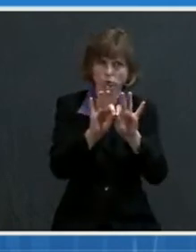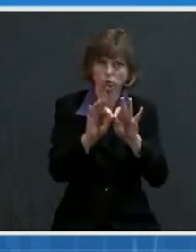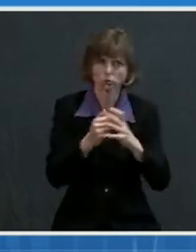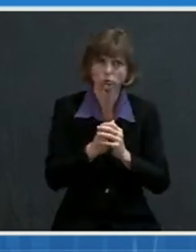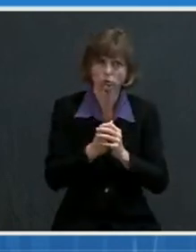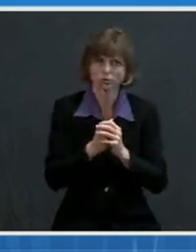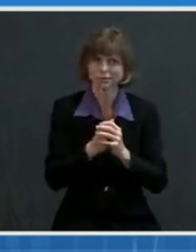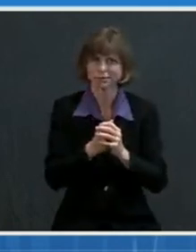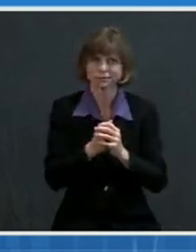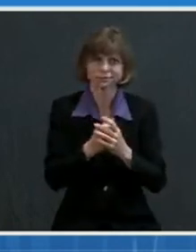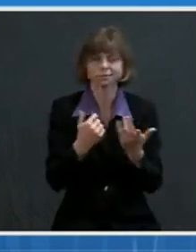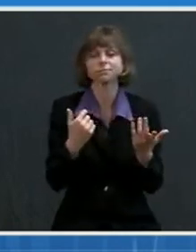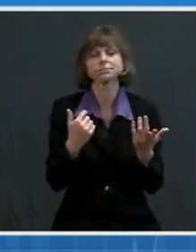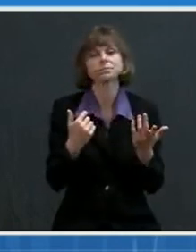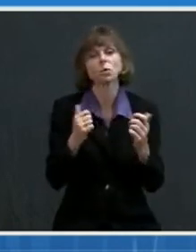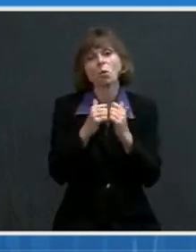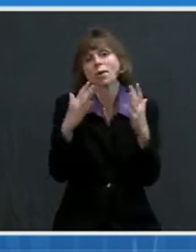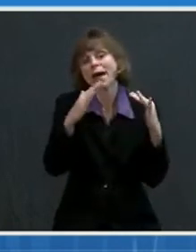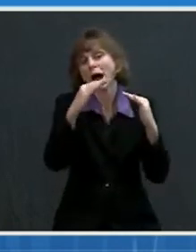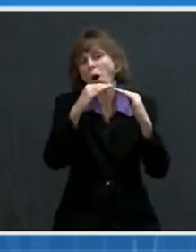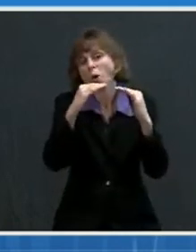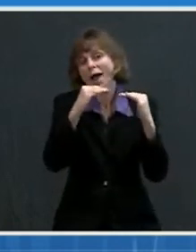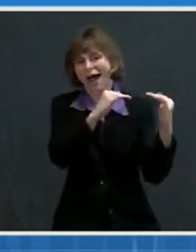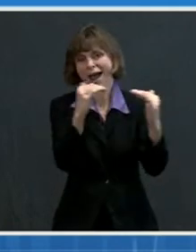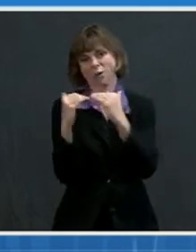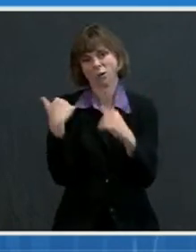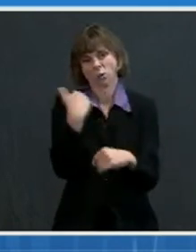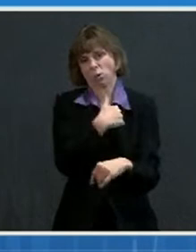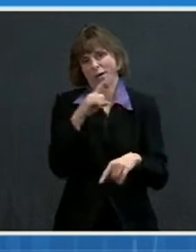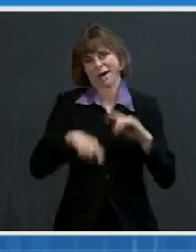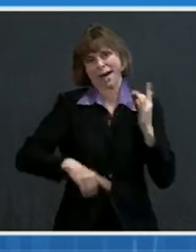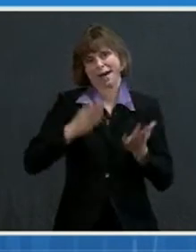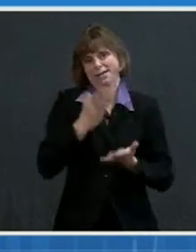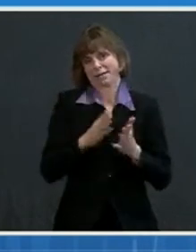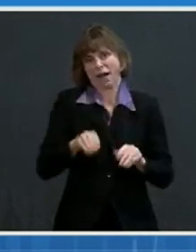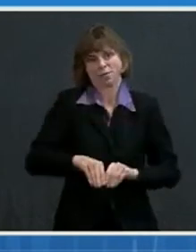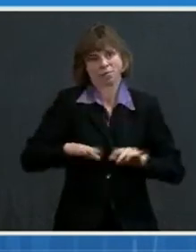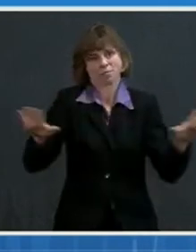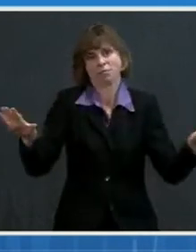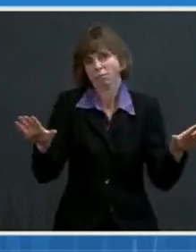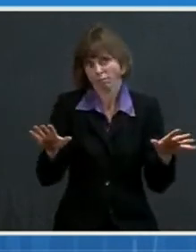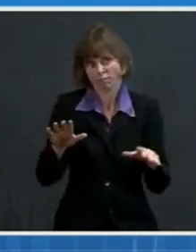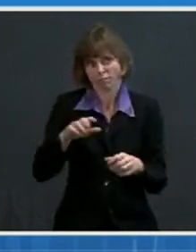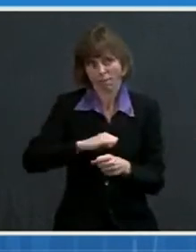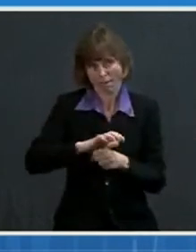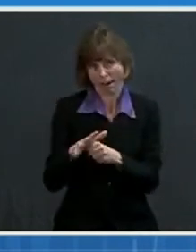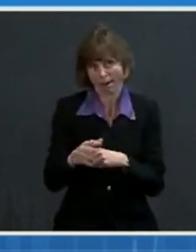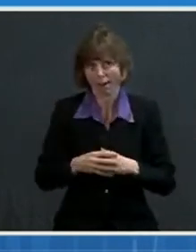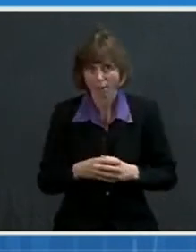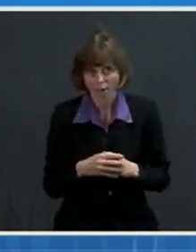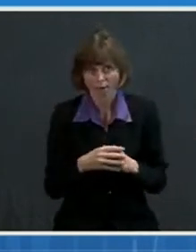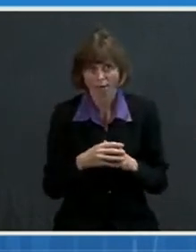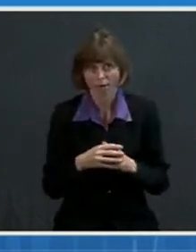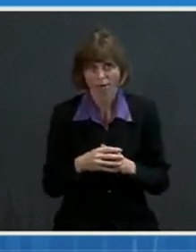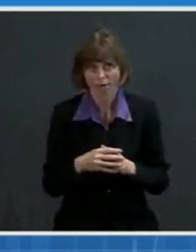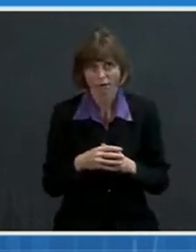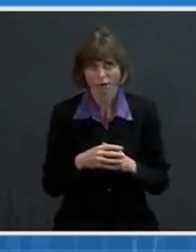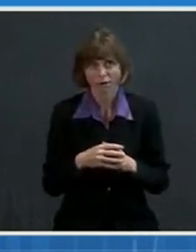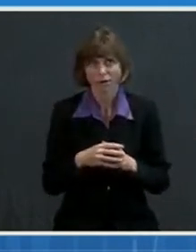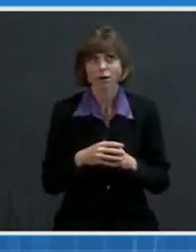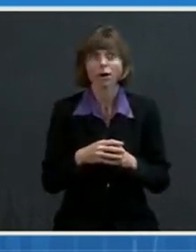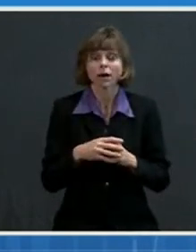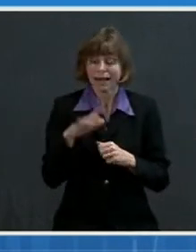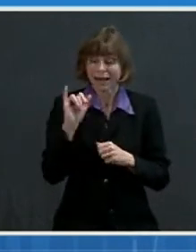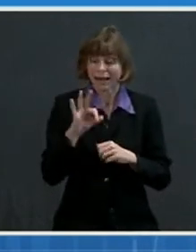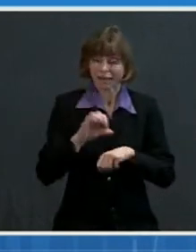Absent equity, we will not be able to stop this pandemic from continuing to claim lives, strain our health care system, and weaken our economy. But by